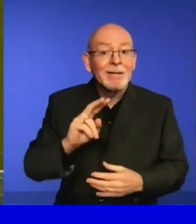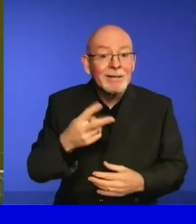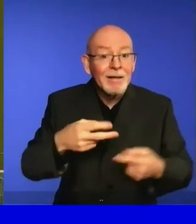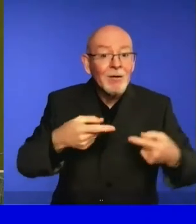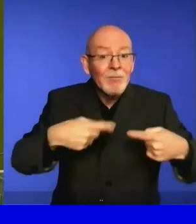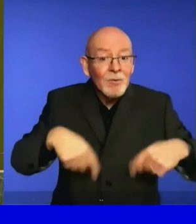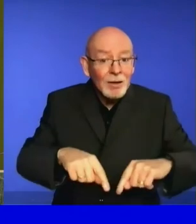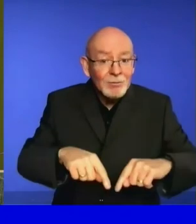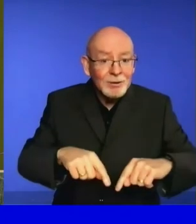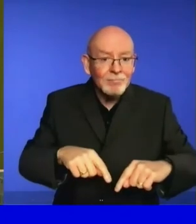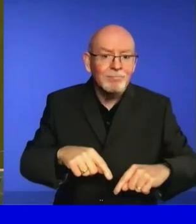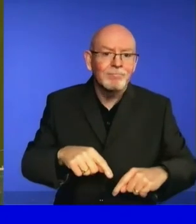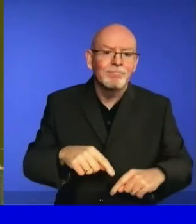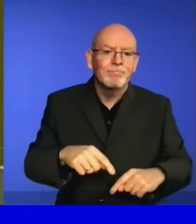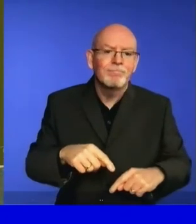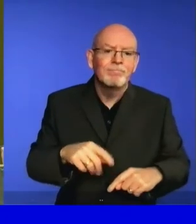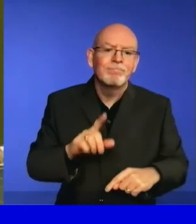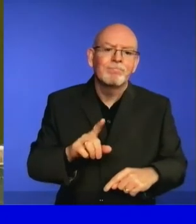Thank